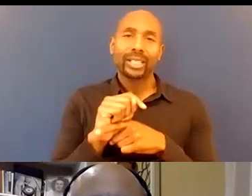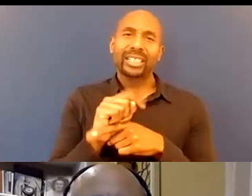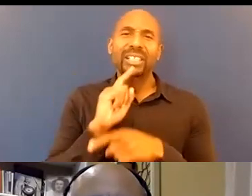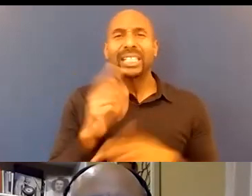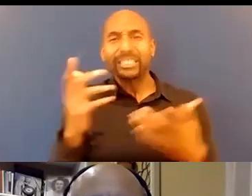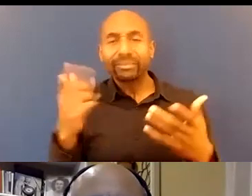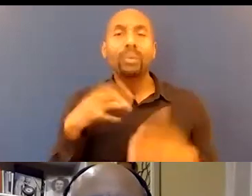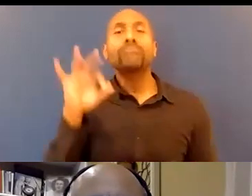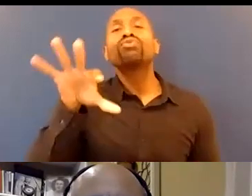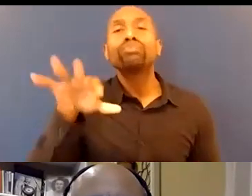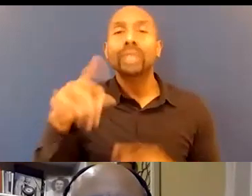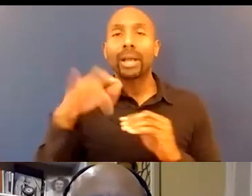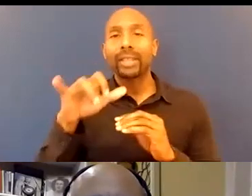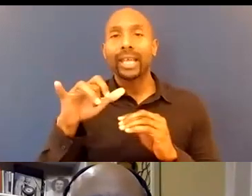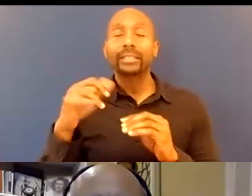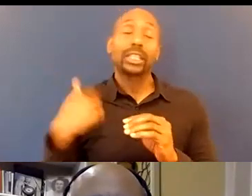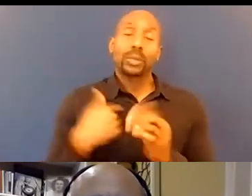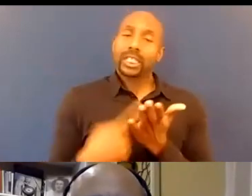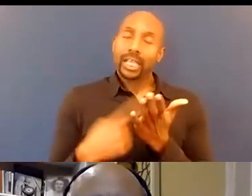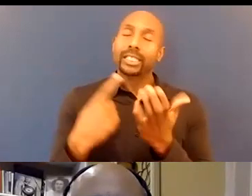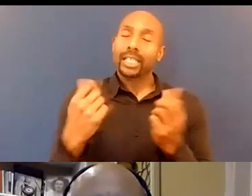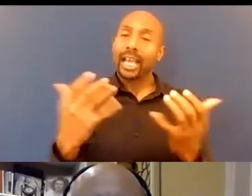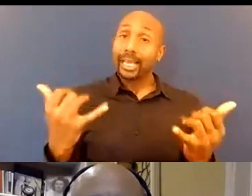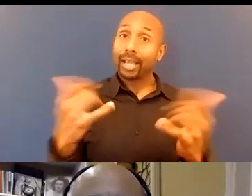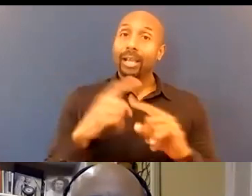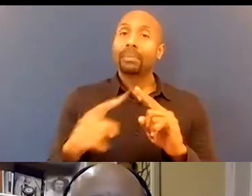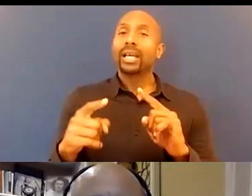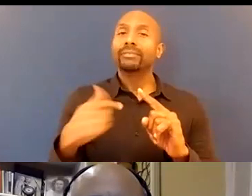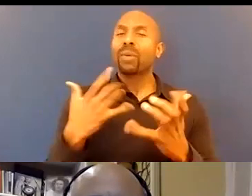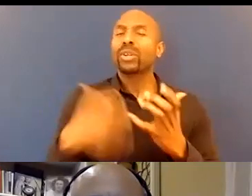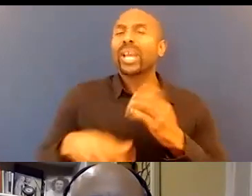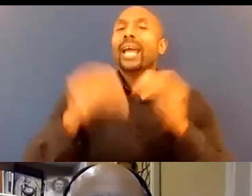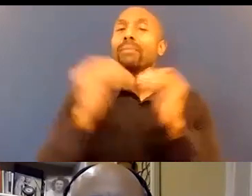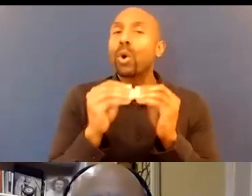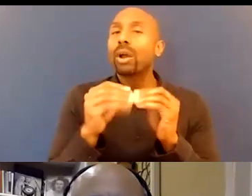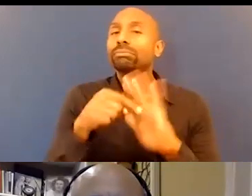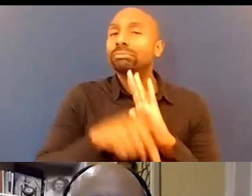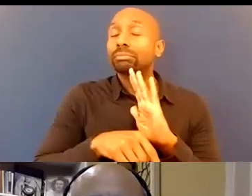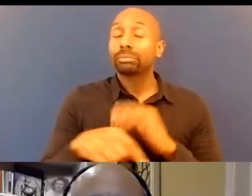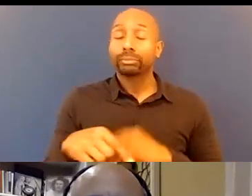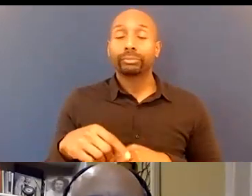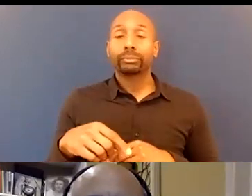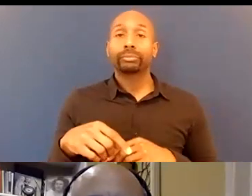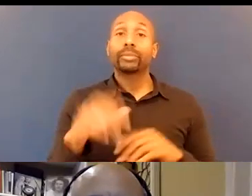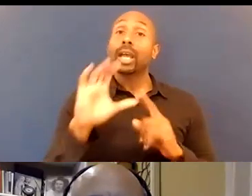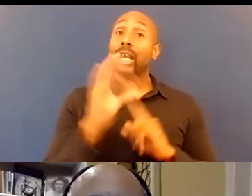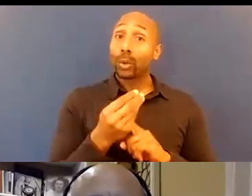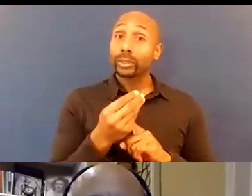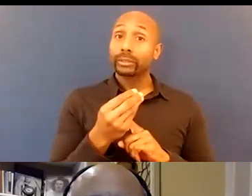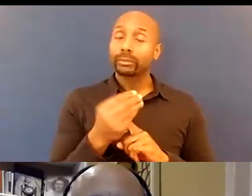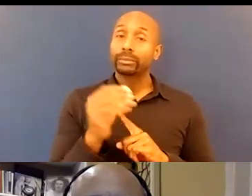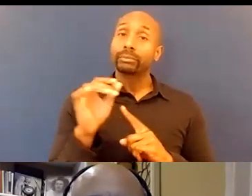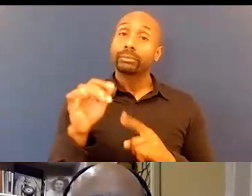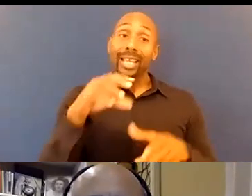right now but I'll take it a step further you know we talk about culture and culture is very key within our own agencies as well